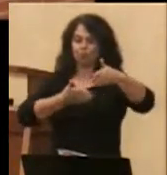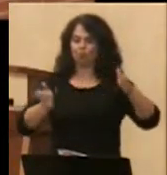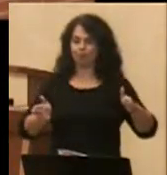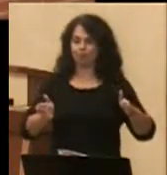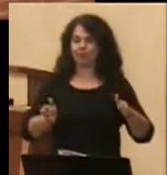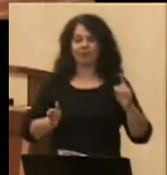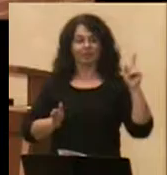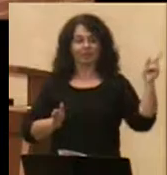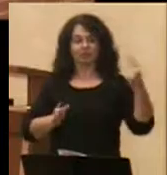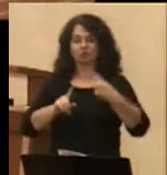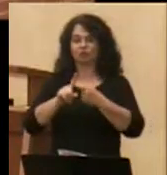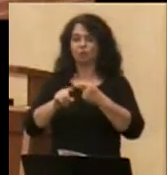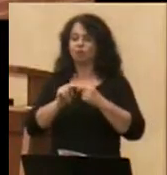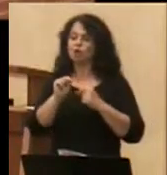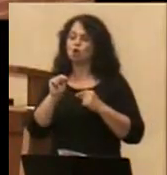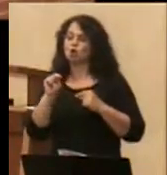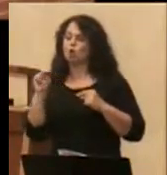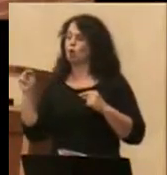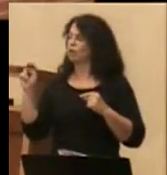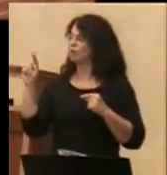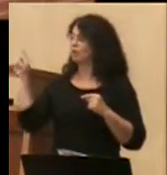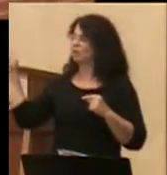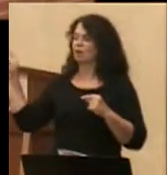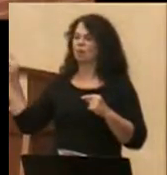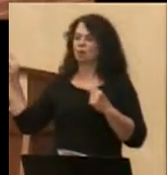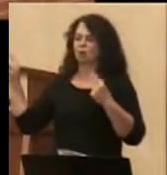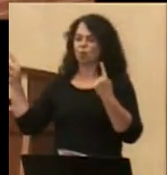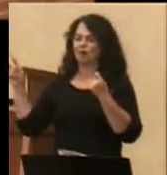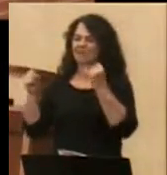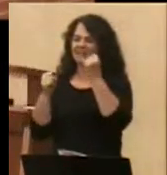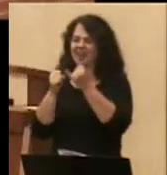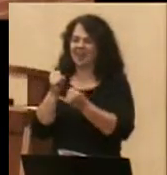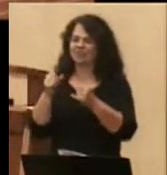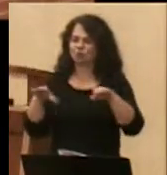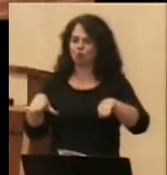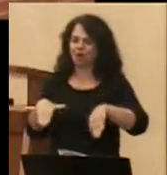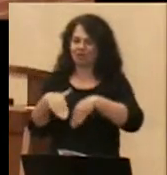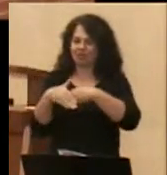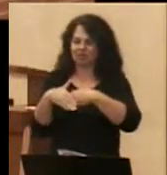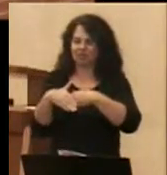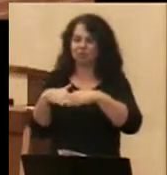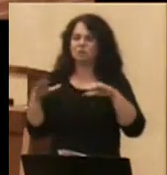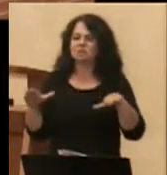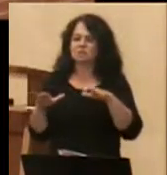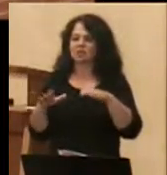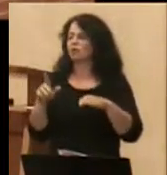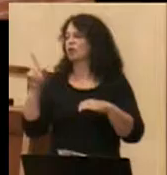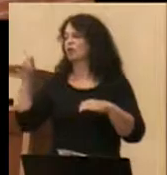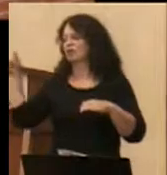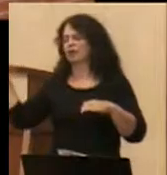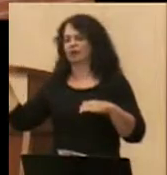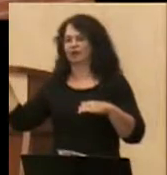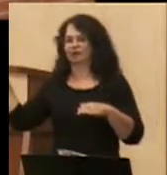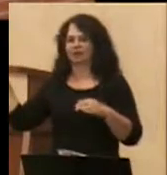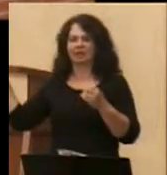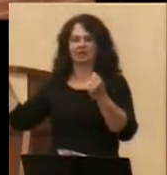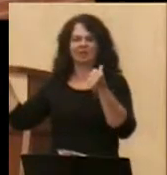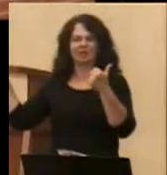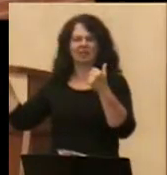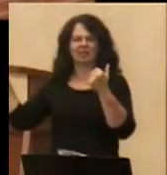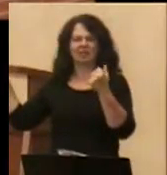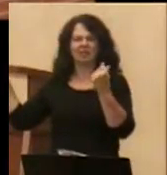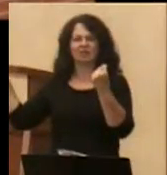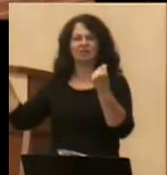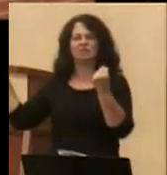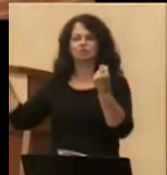This picture comes from one of the last weddings we did at Bethel in that sanctuary 11 to 12 years ago.